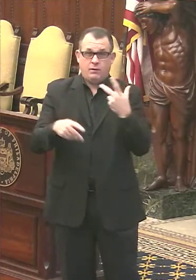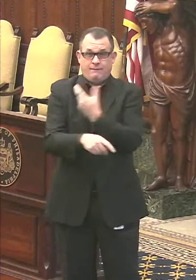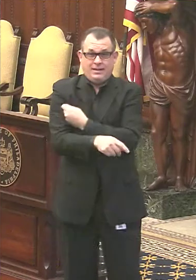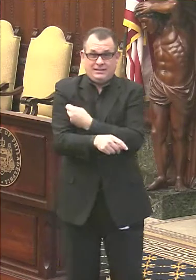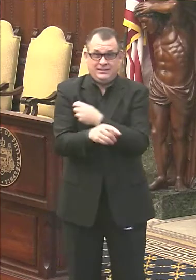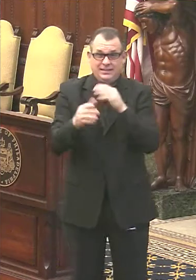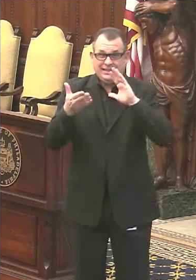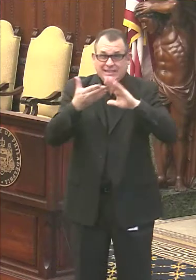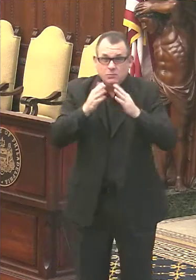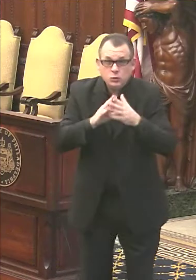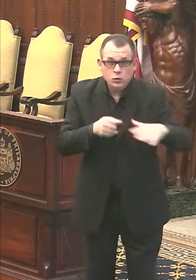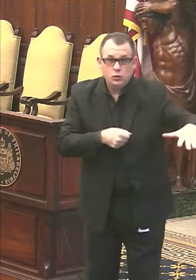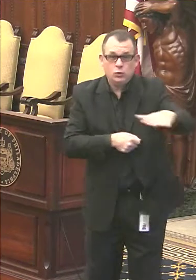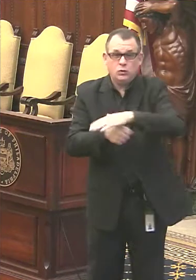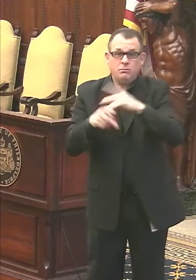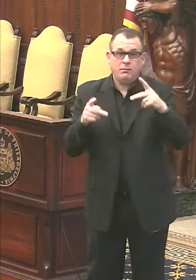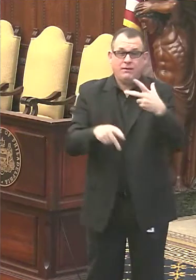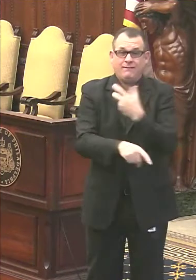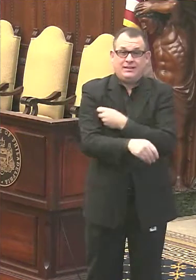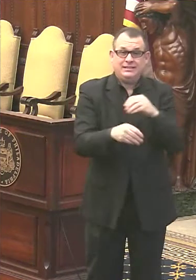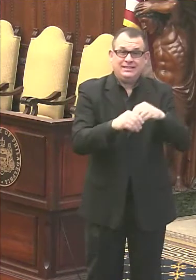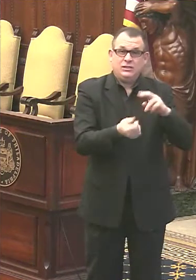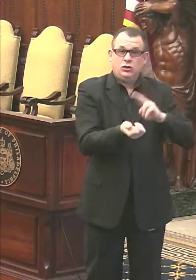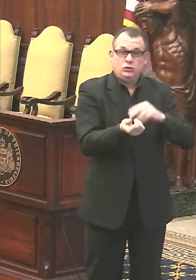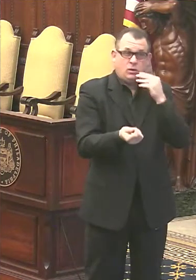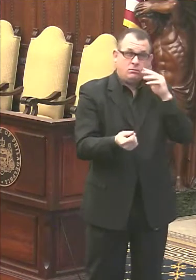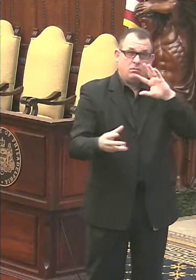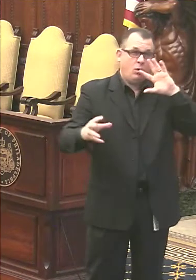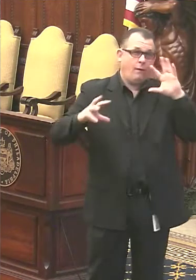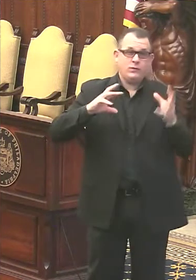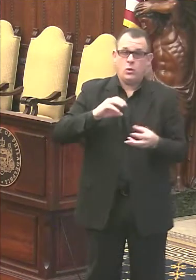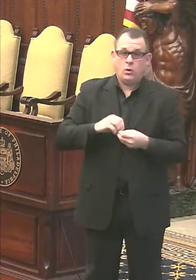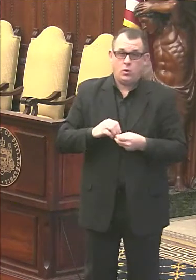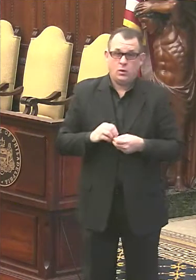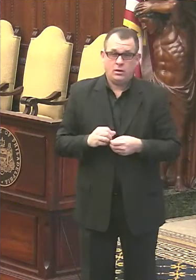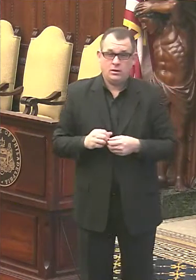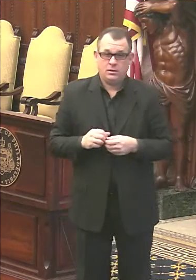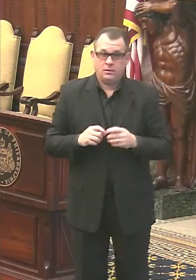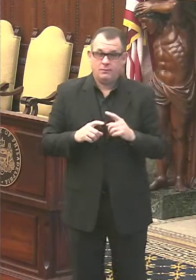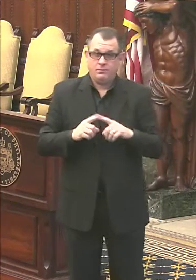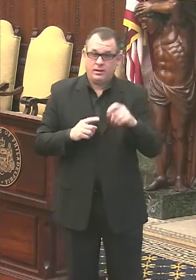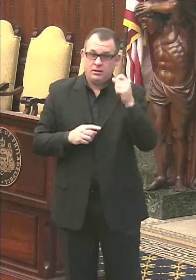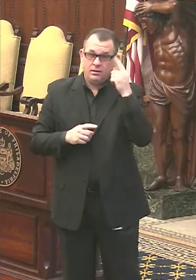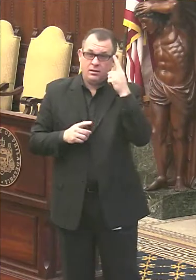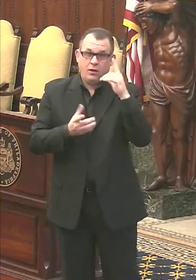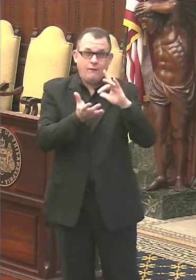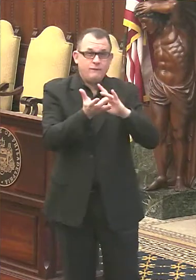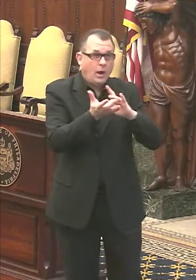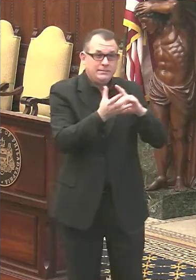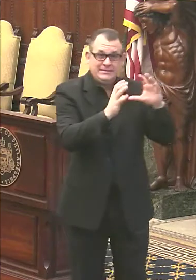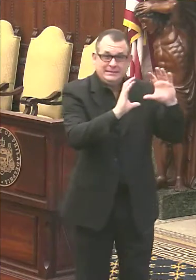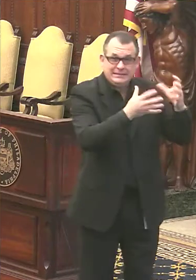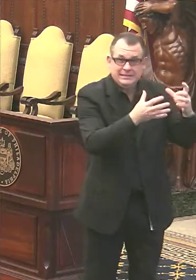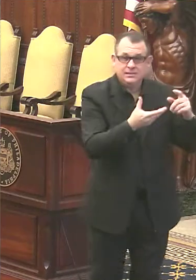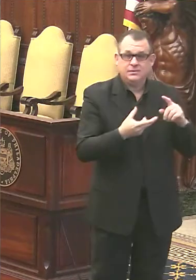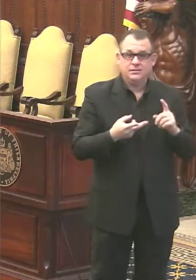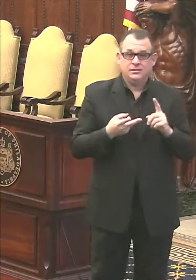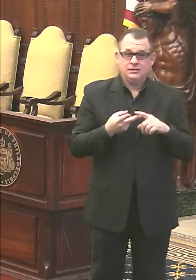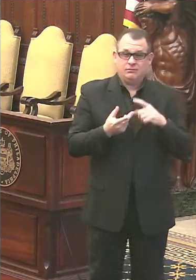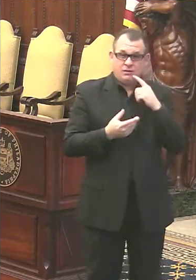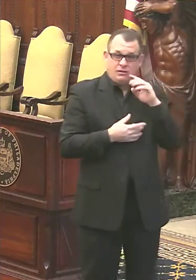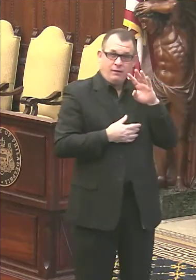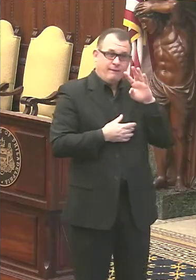as well as people vaccinated in nursing homes. But in our nursing homes, the pharmacies have now visited 35 of the 46 nursing homes in the city.